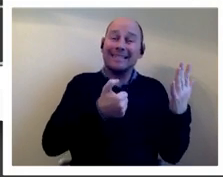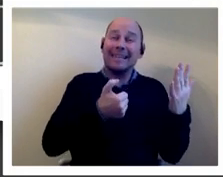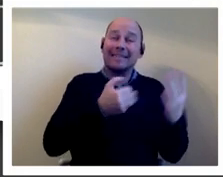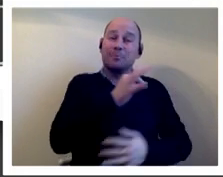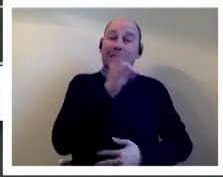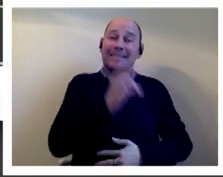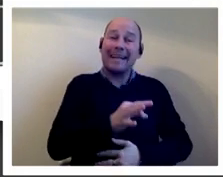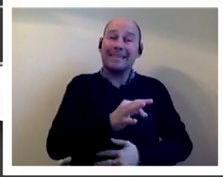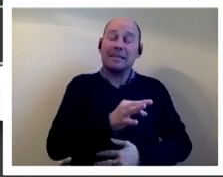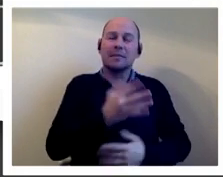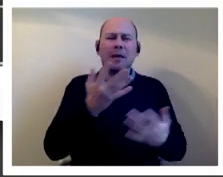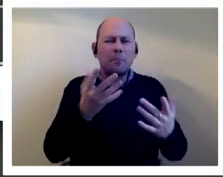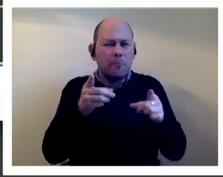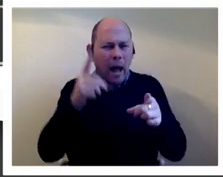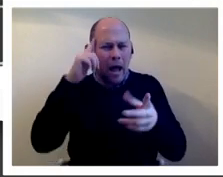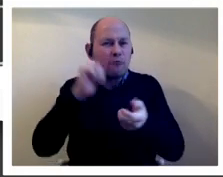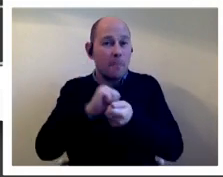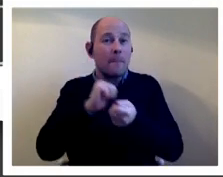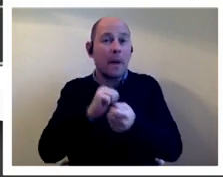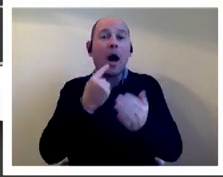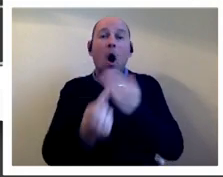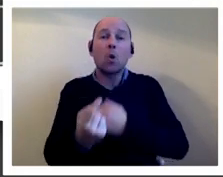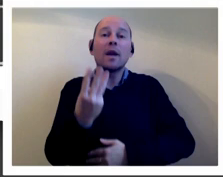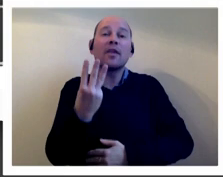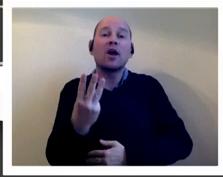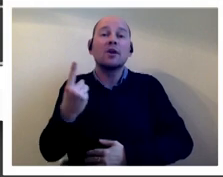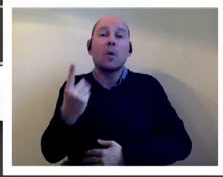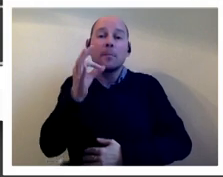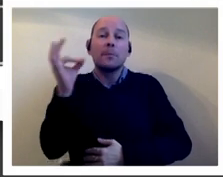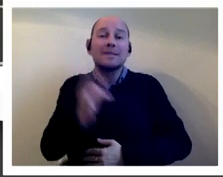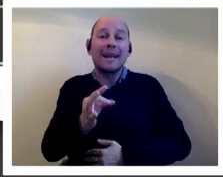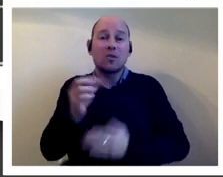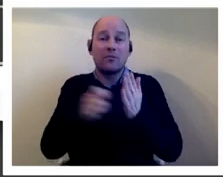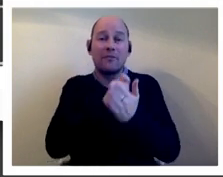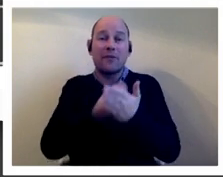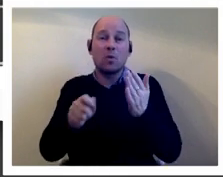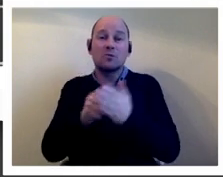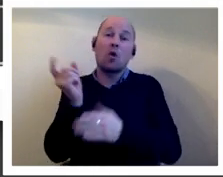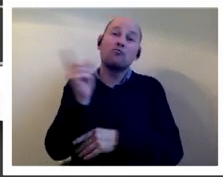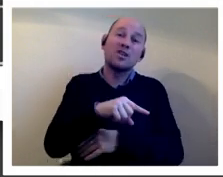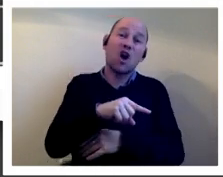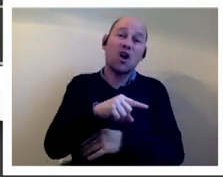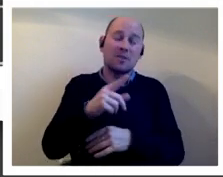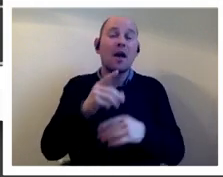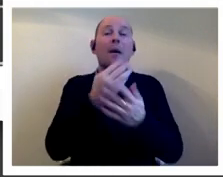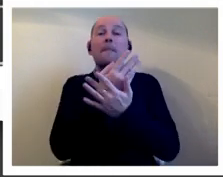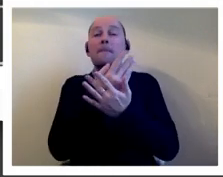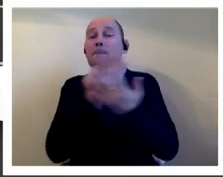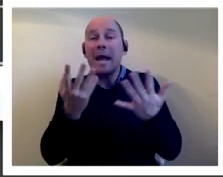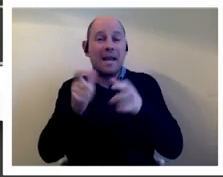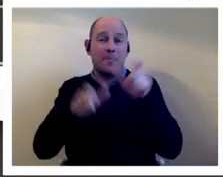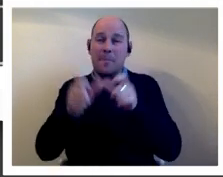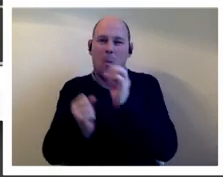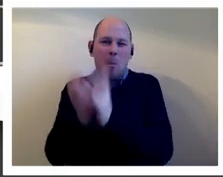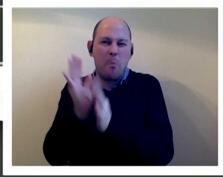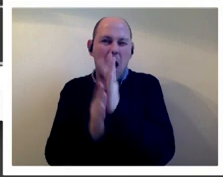though that only 31.8 percent of the votes actually got returned many people just burnt their ballots and in the street or they sent the envelopes back and